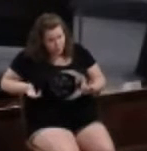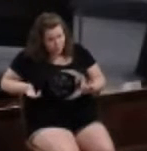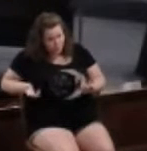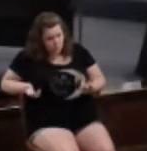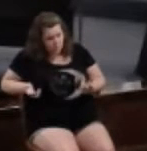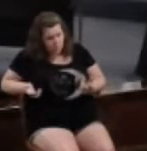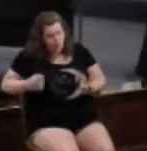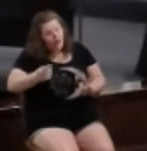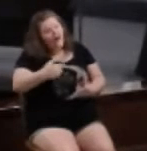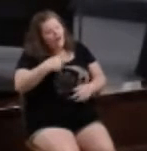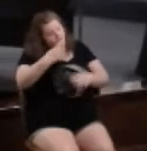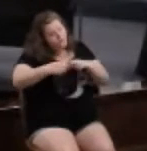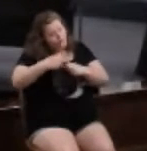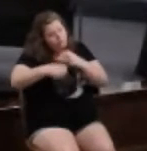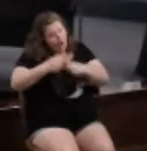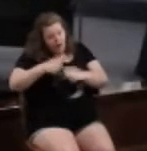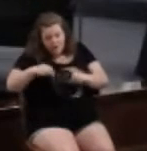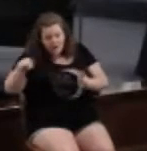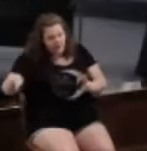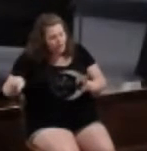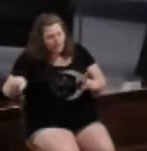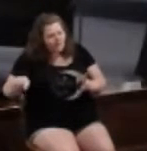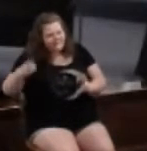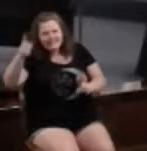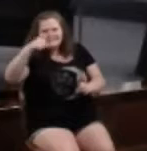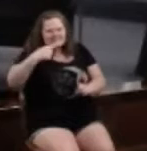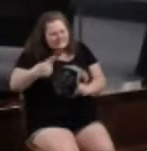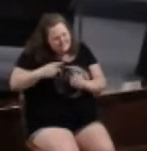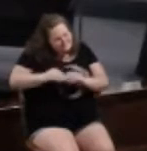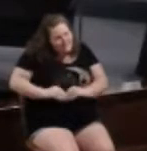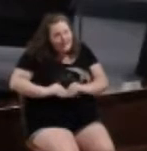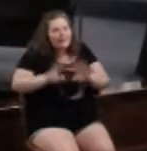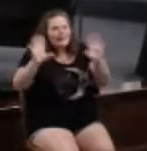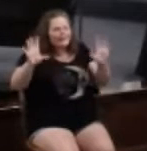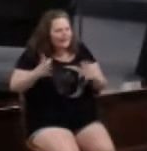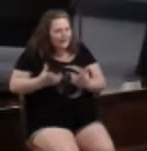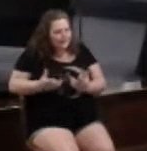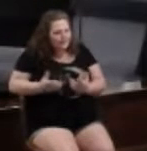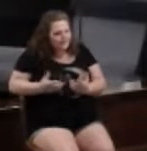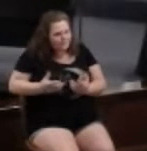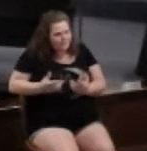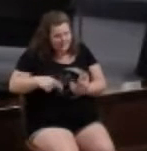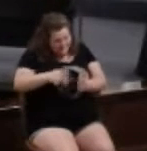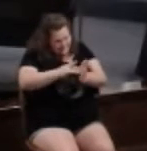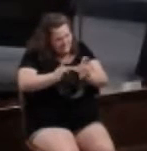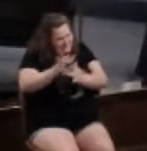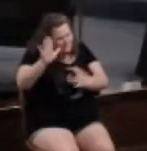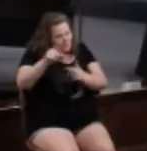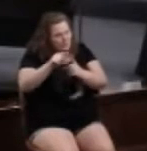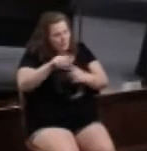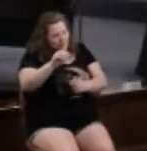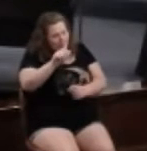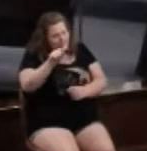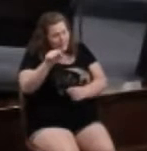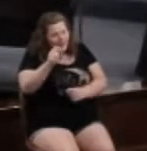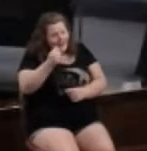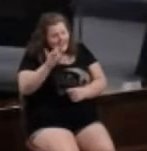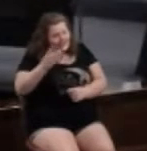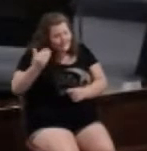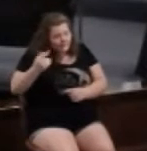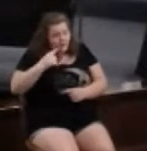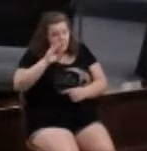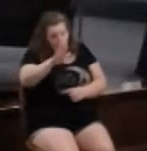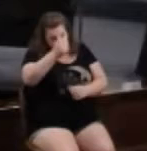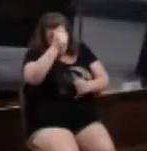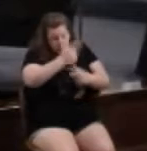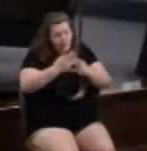If you have a problem with someone, God tells us clearly. I mean, these are Jesus' words. In Matthew 18, 15, he says, if your